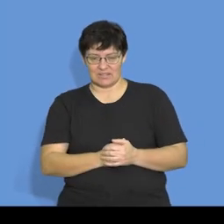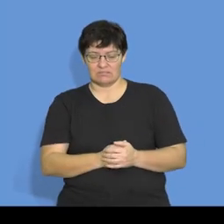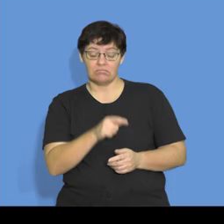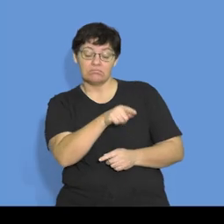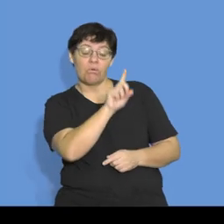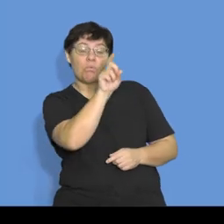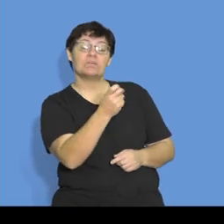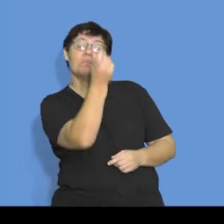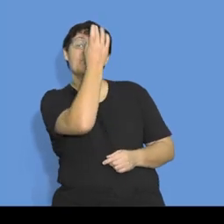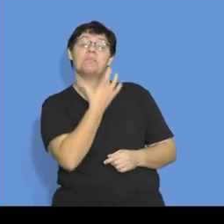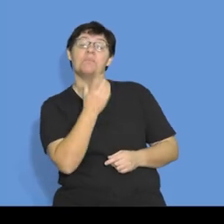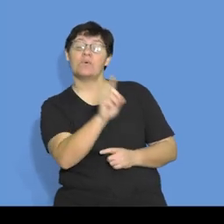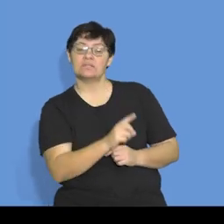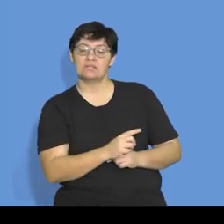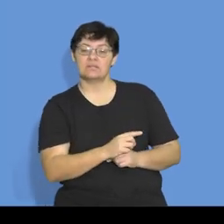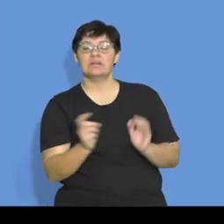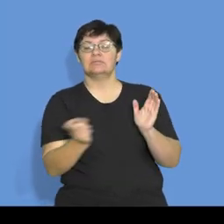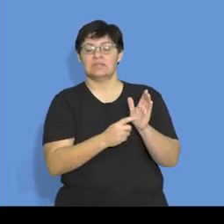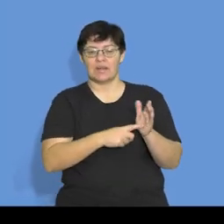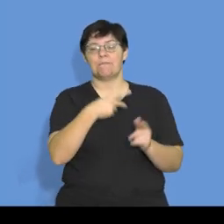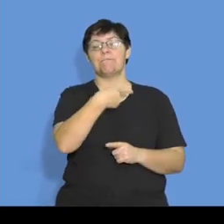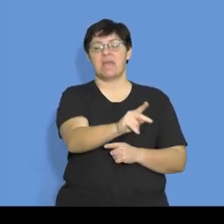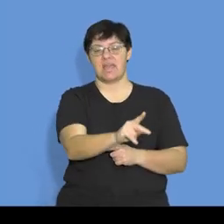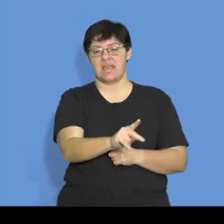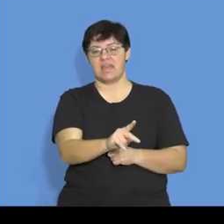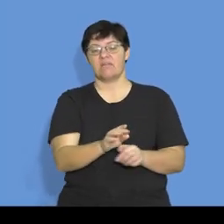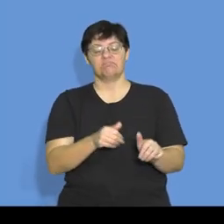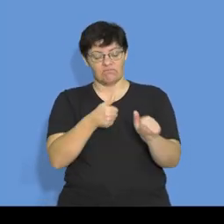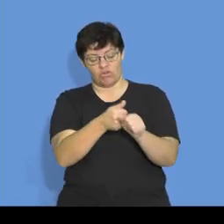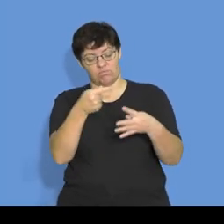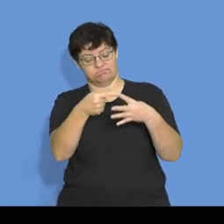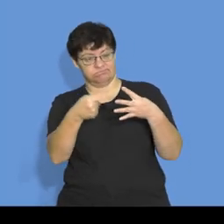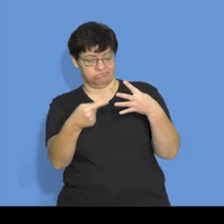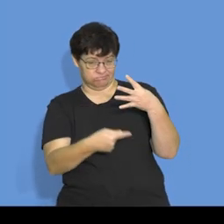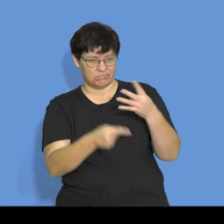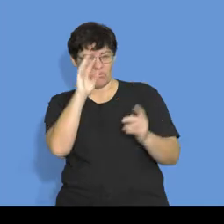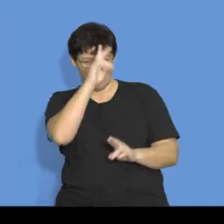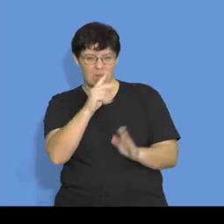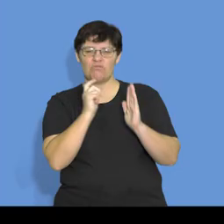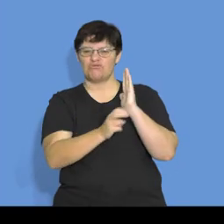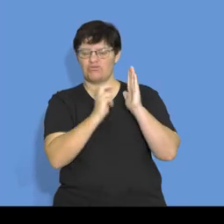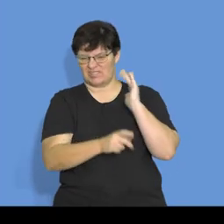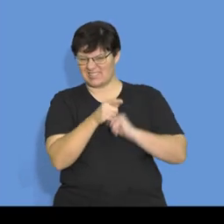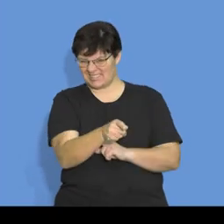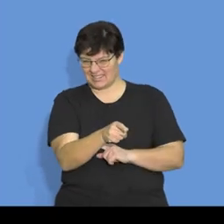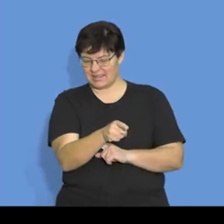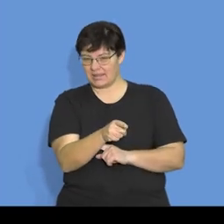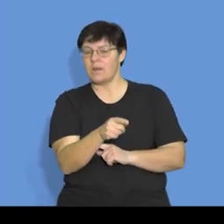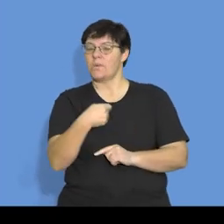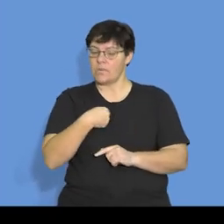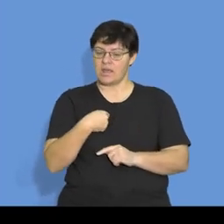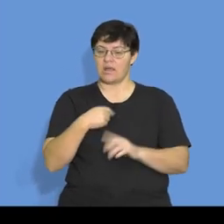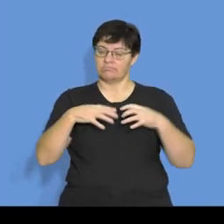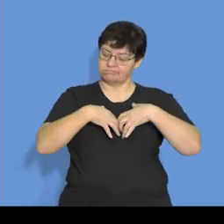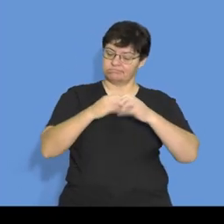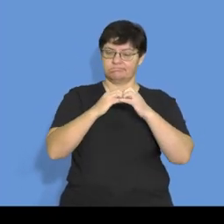says, debtors pay according to the following trend. Right? Remember, we need the trend to determine how we're going to draw